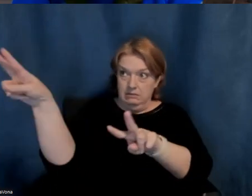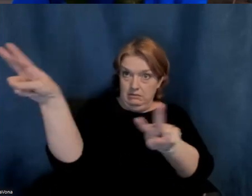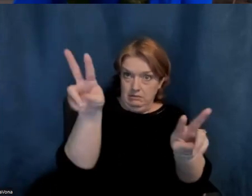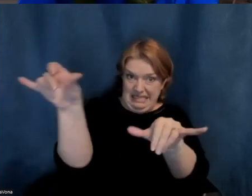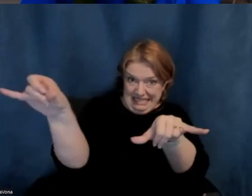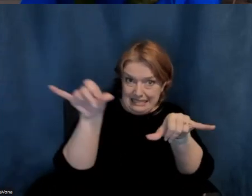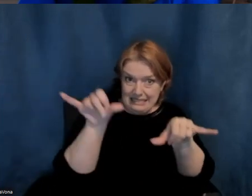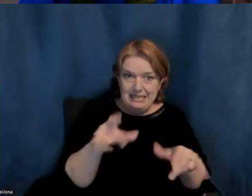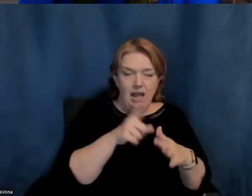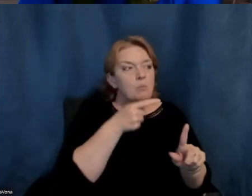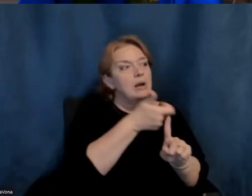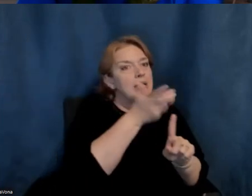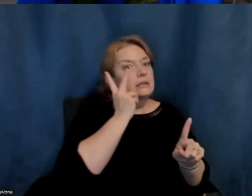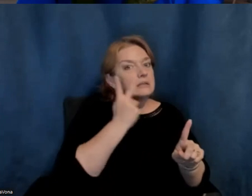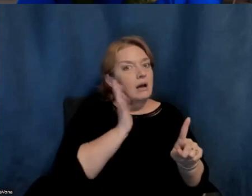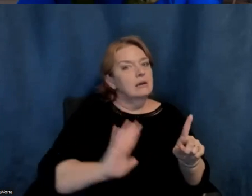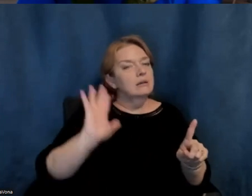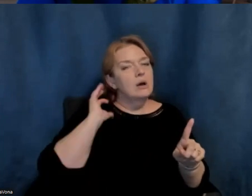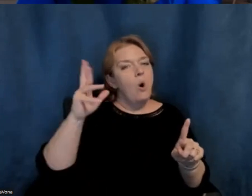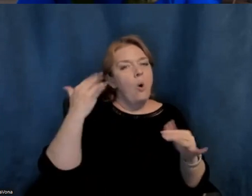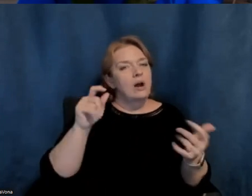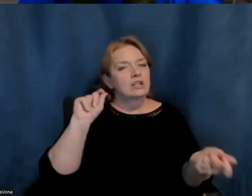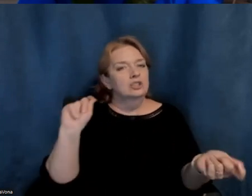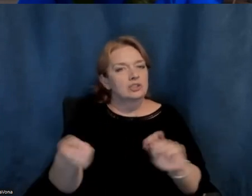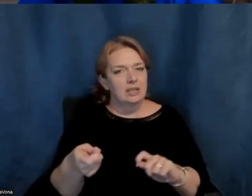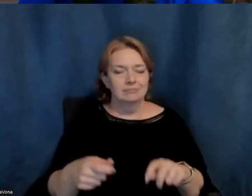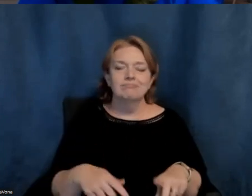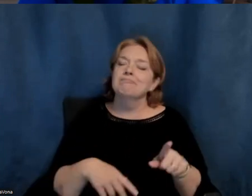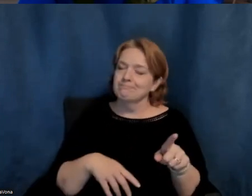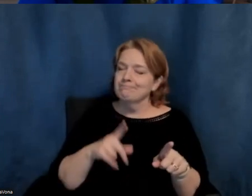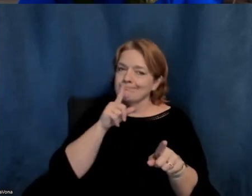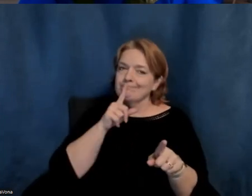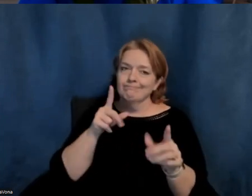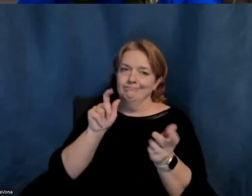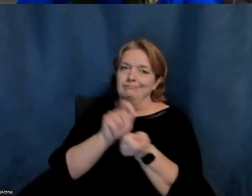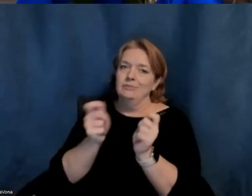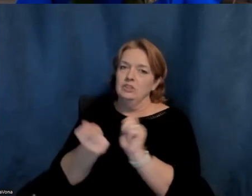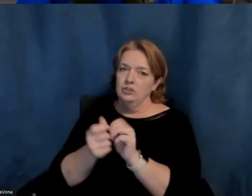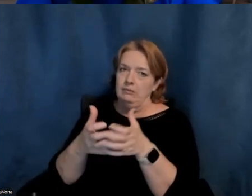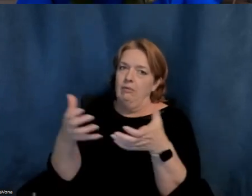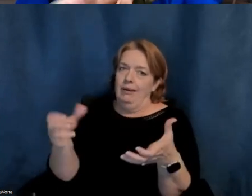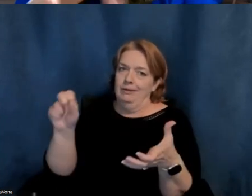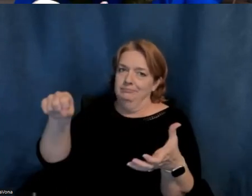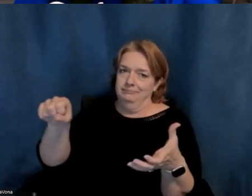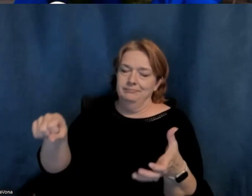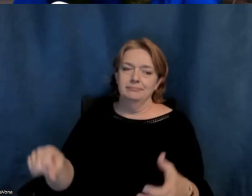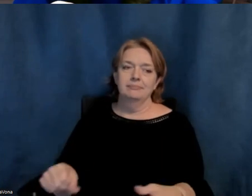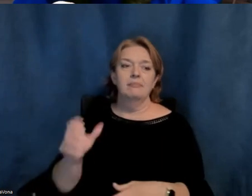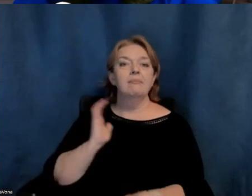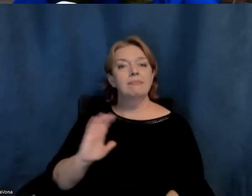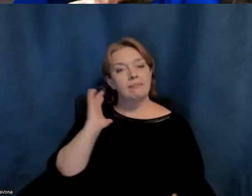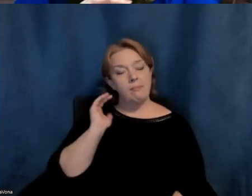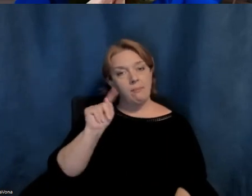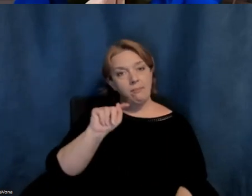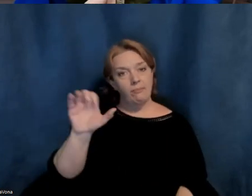very much the same or have they changed a bit? They've changed quite a bit. So when T.C. Steele was here painting